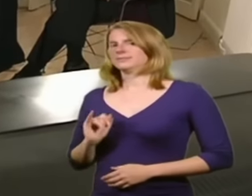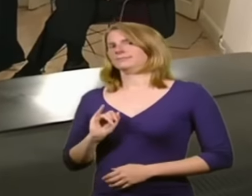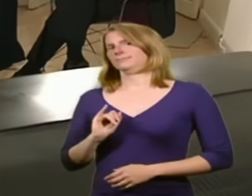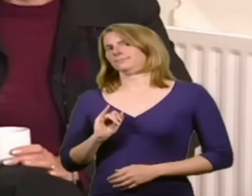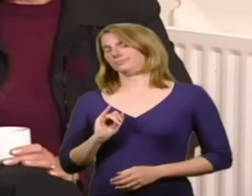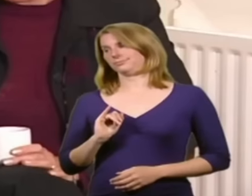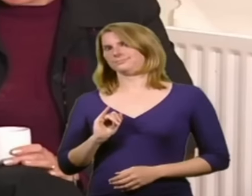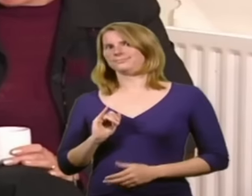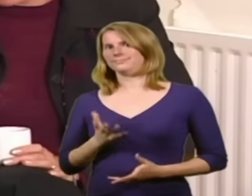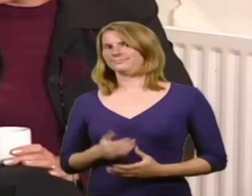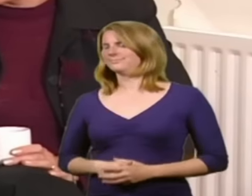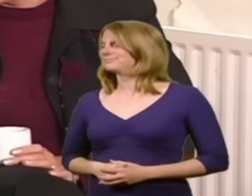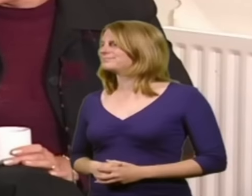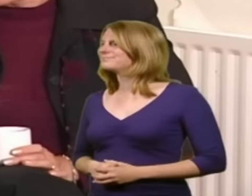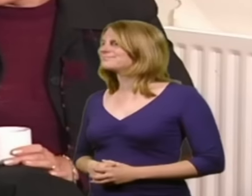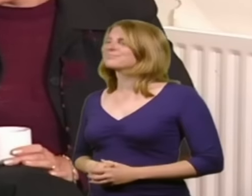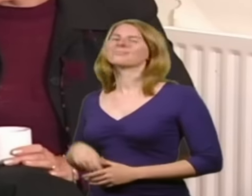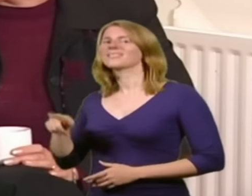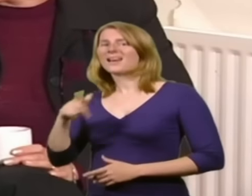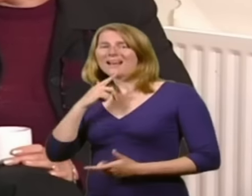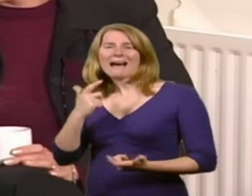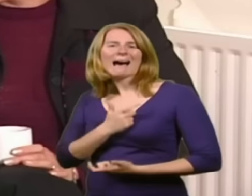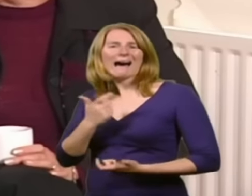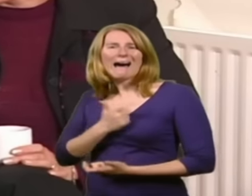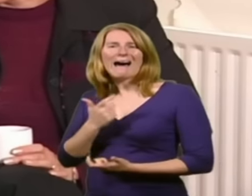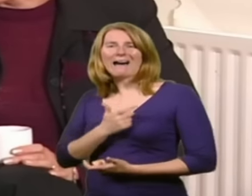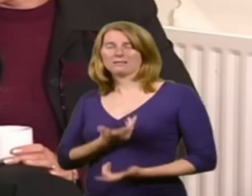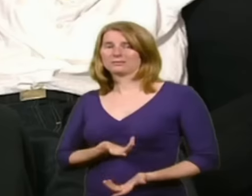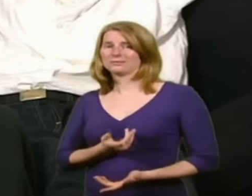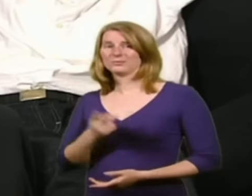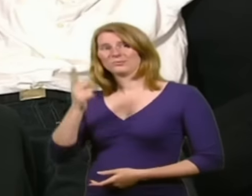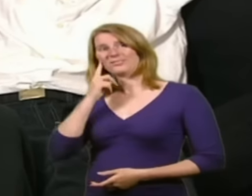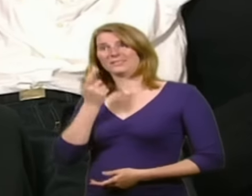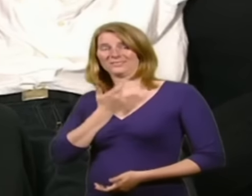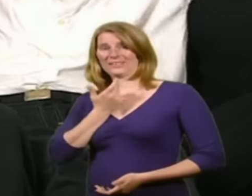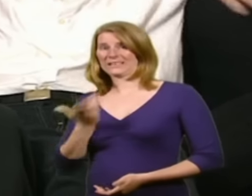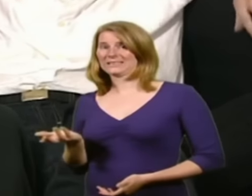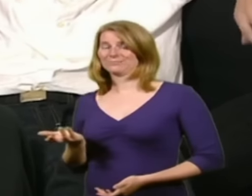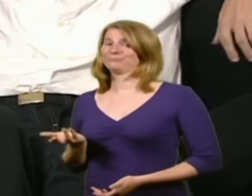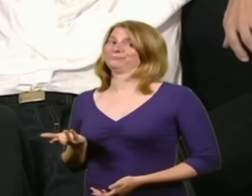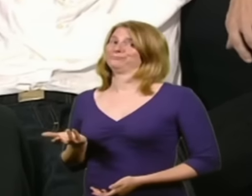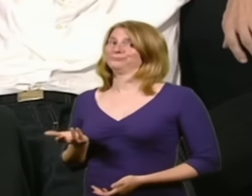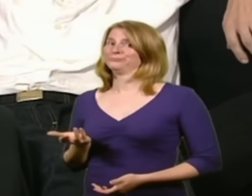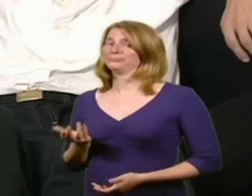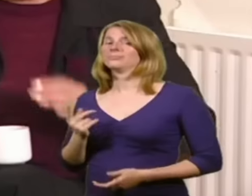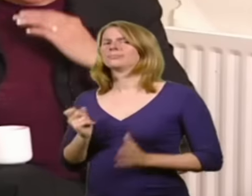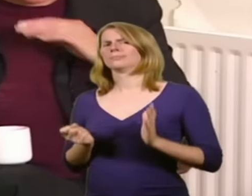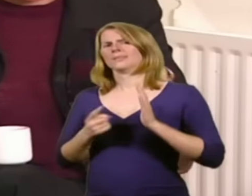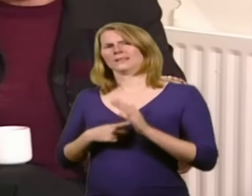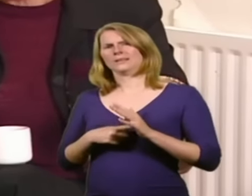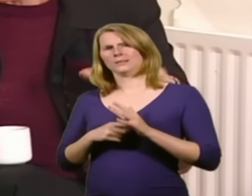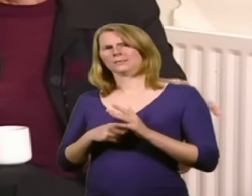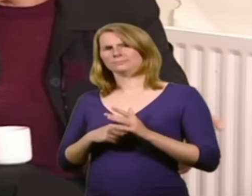You're laughing and you're not looking that amused. I think the key point was the woman that said,